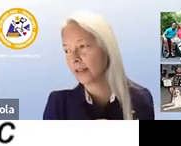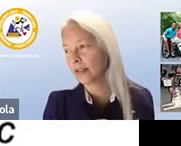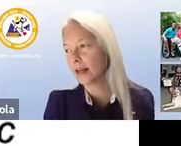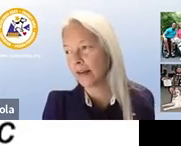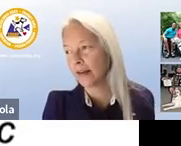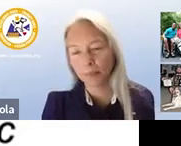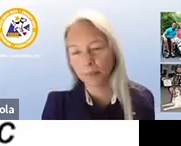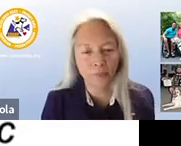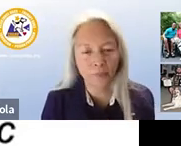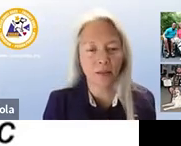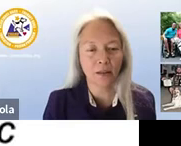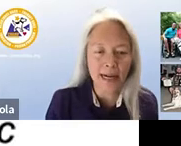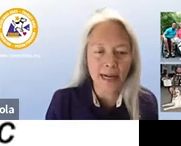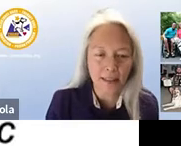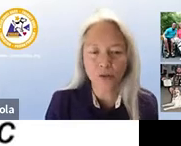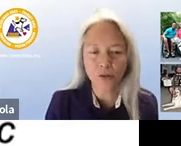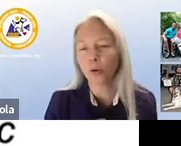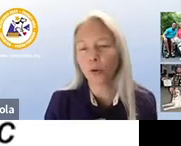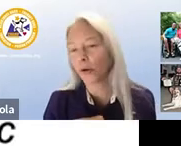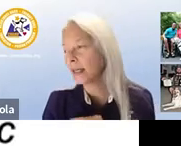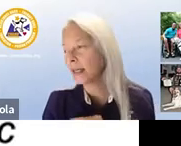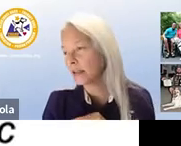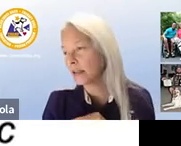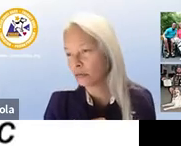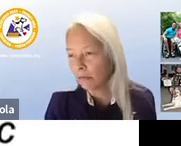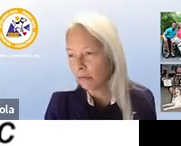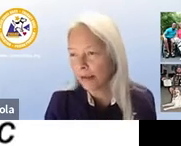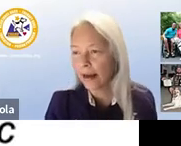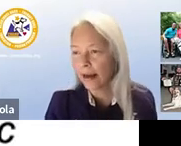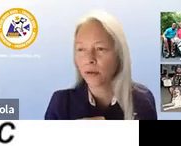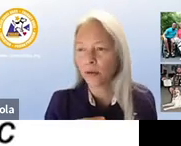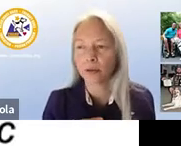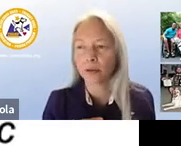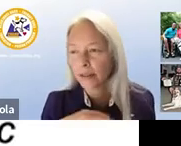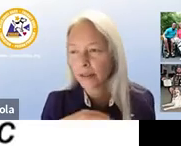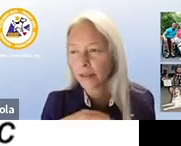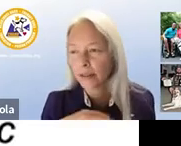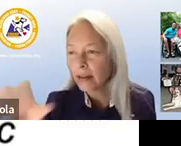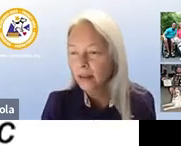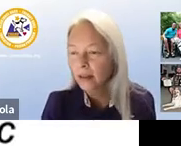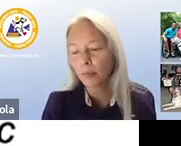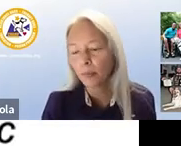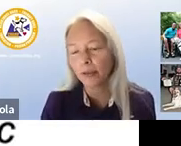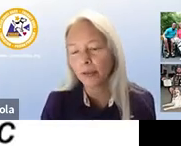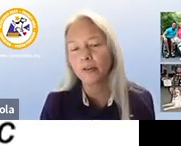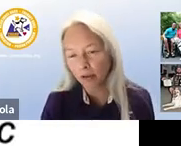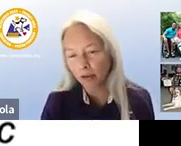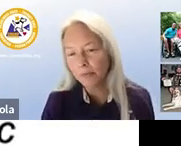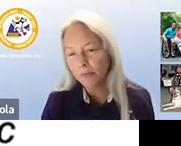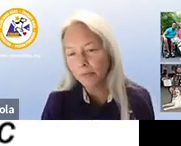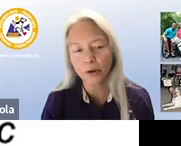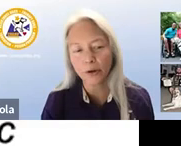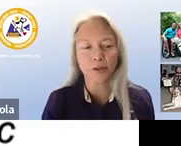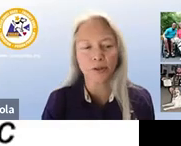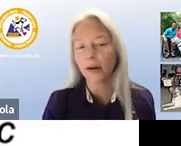is um having you know accidents or is grappling at or any inappropriate behavior towards other